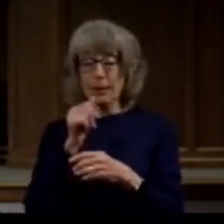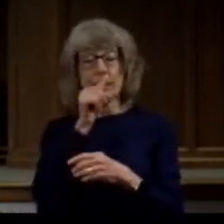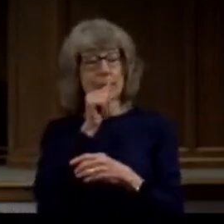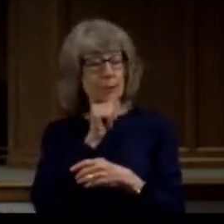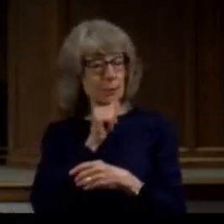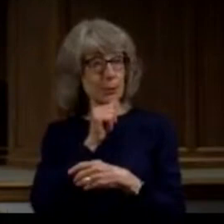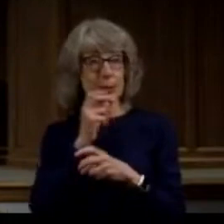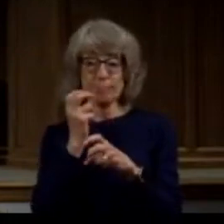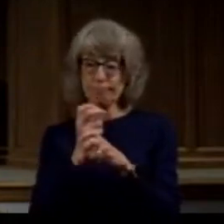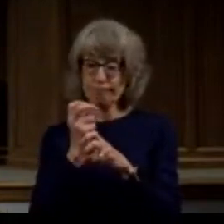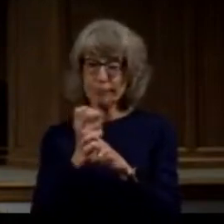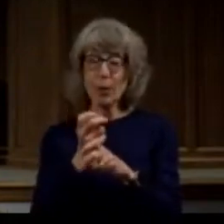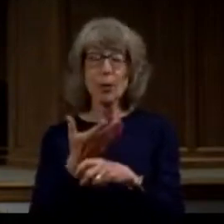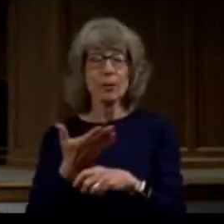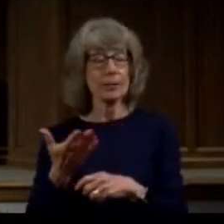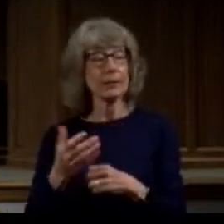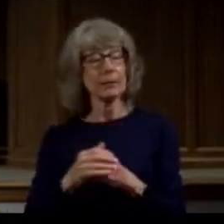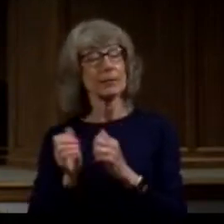ask you the question